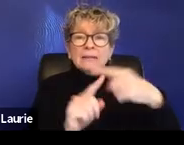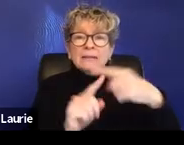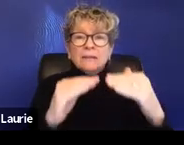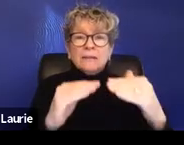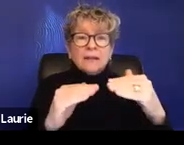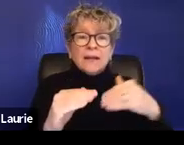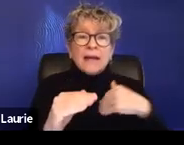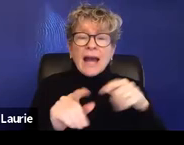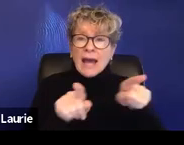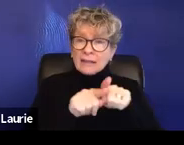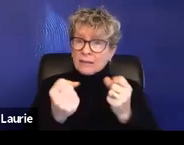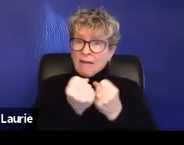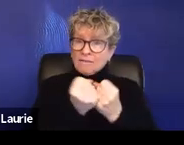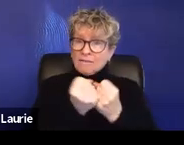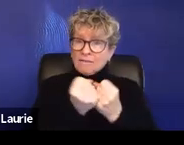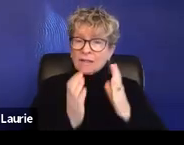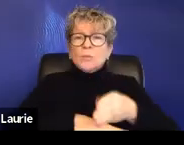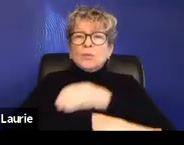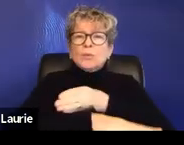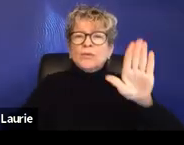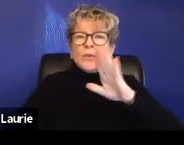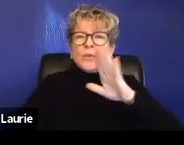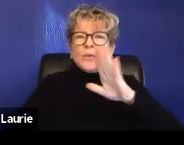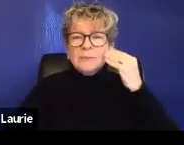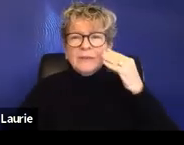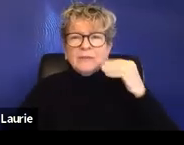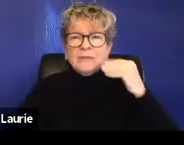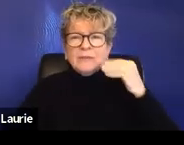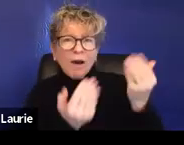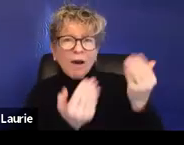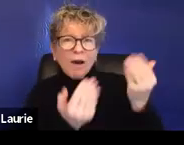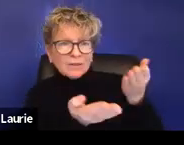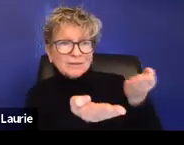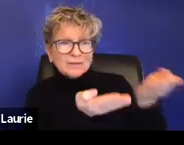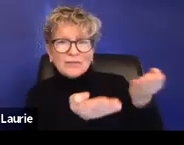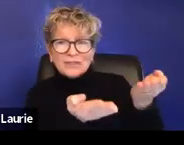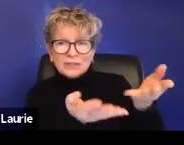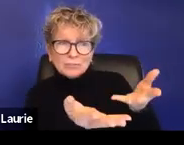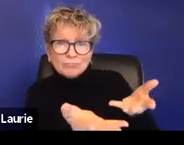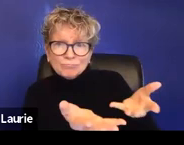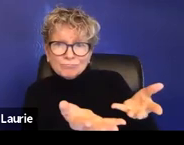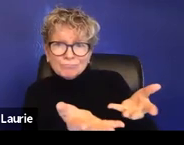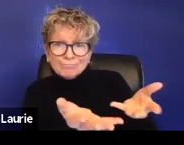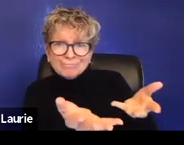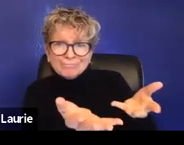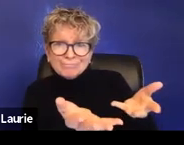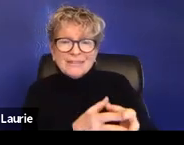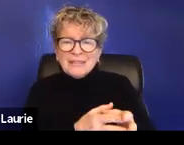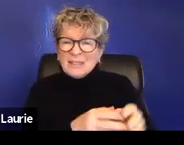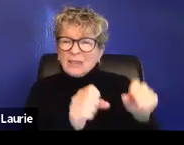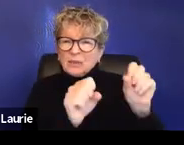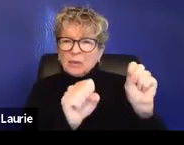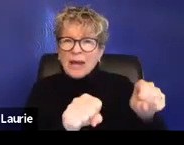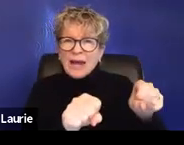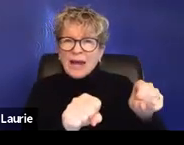it improves your experience in providing services, being able to really address, uh, the more